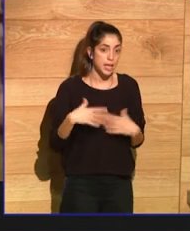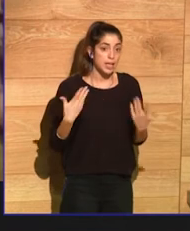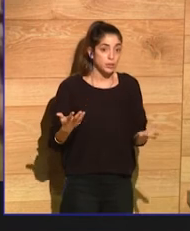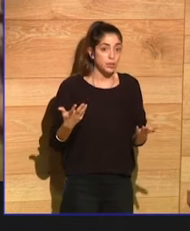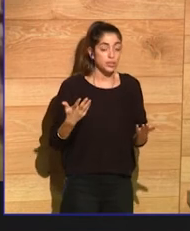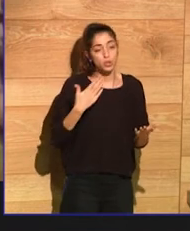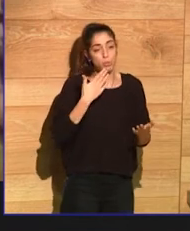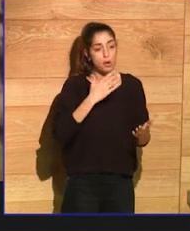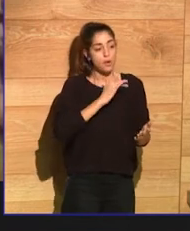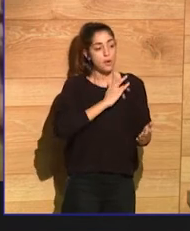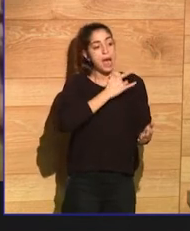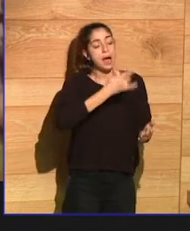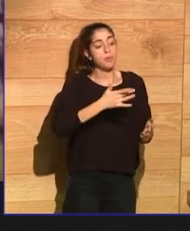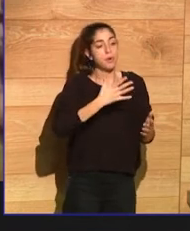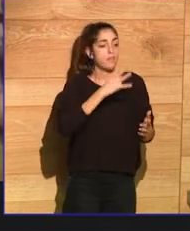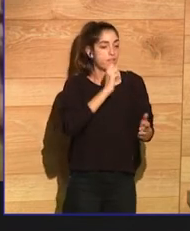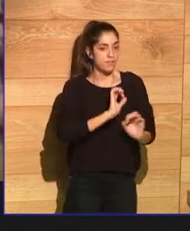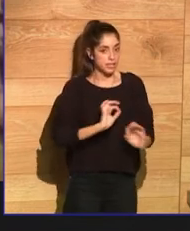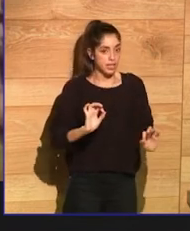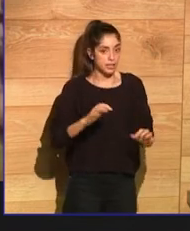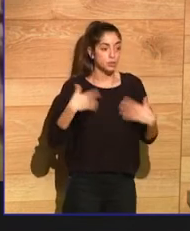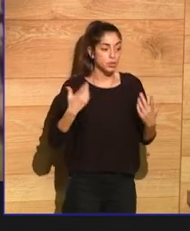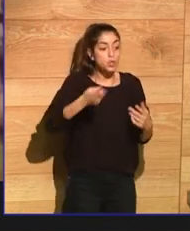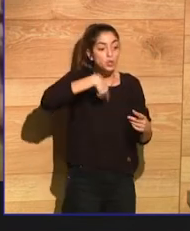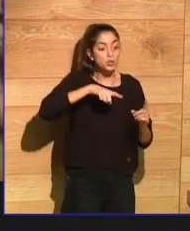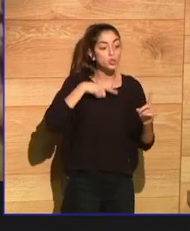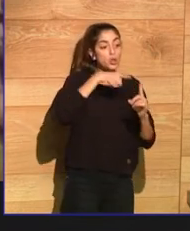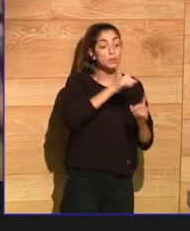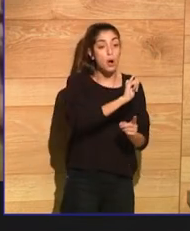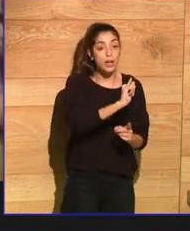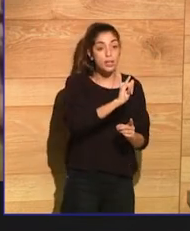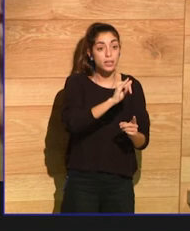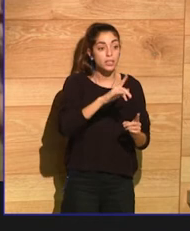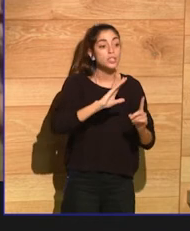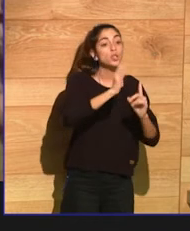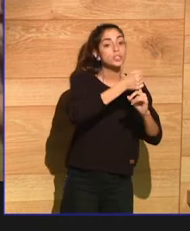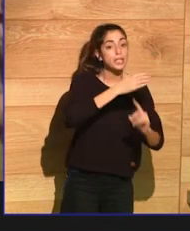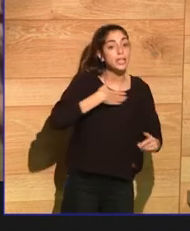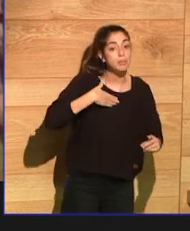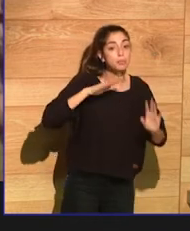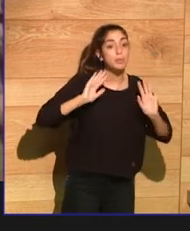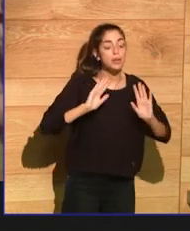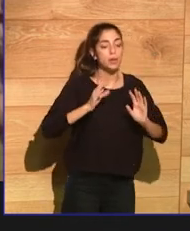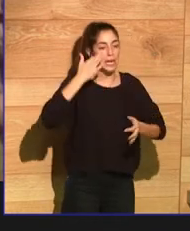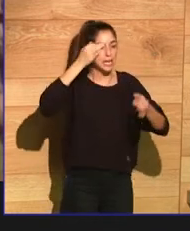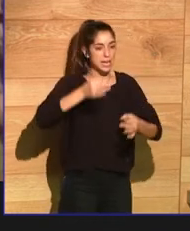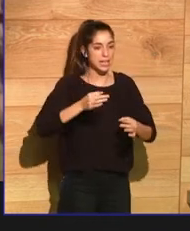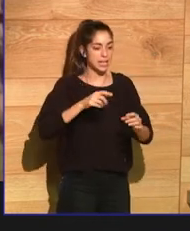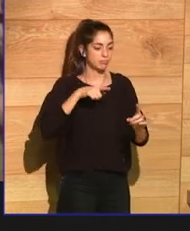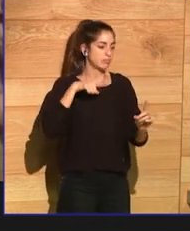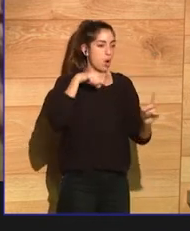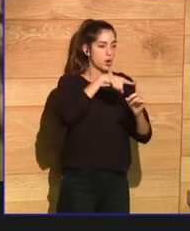goal, and then they find out that the goal was really a disaster. So in both Martian